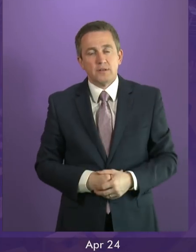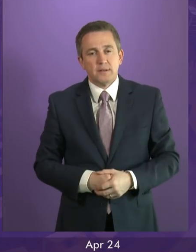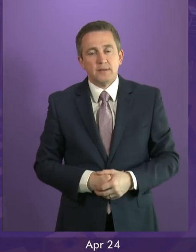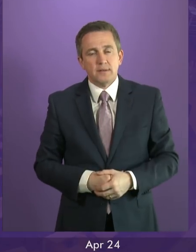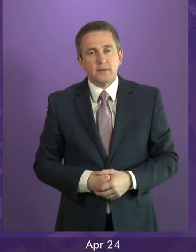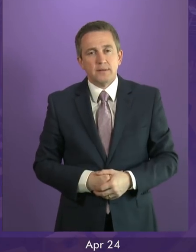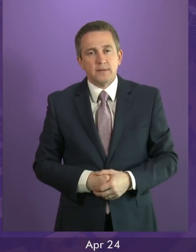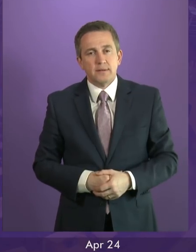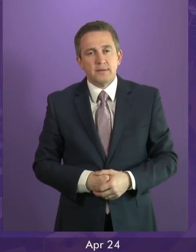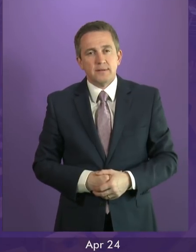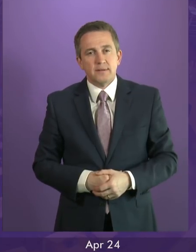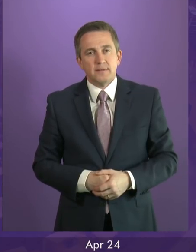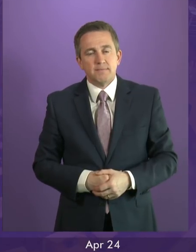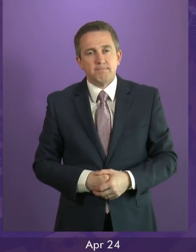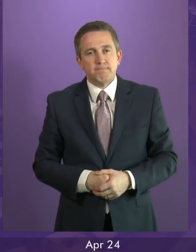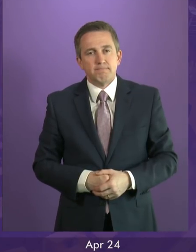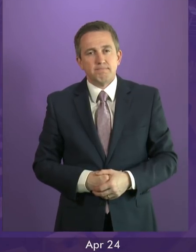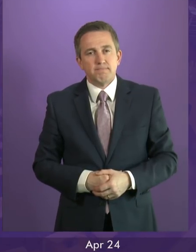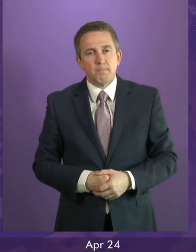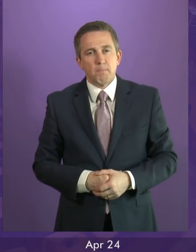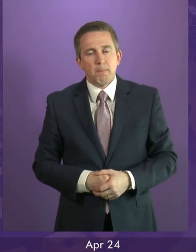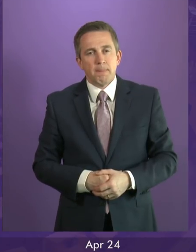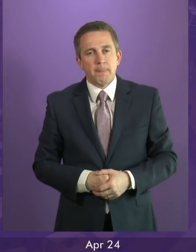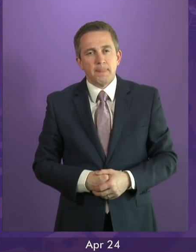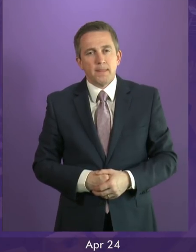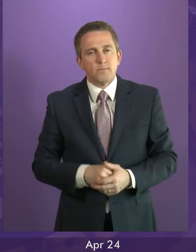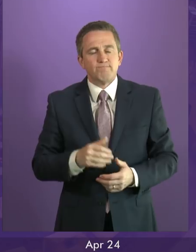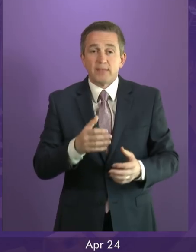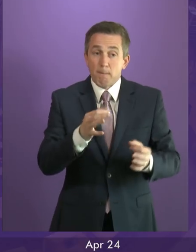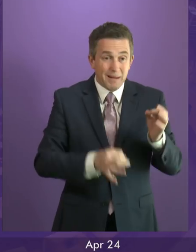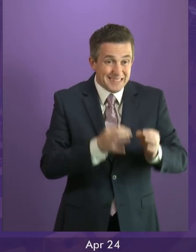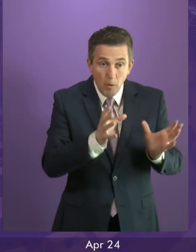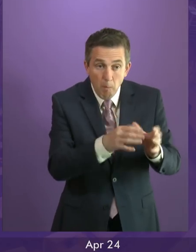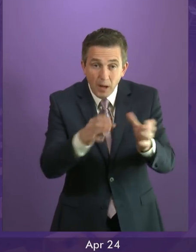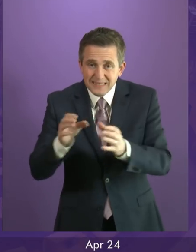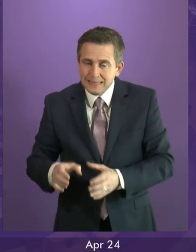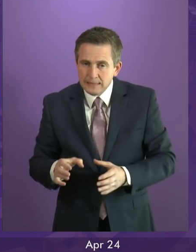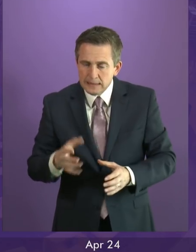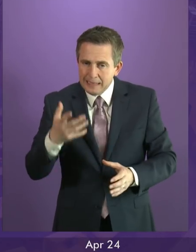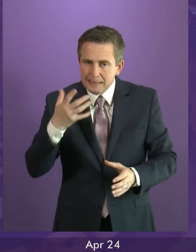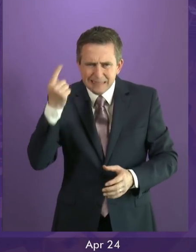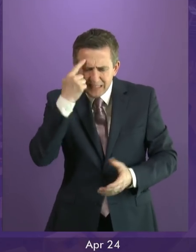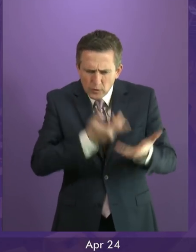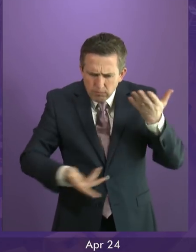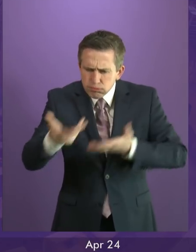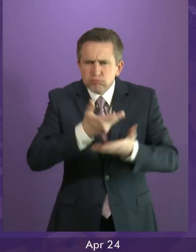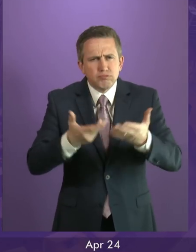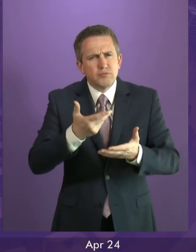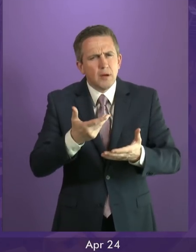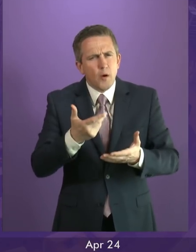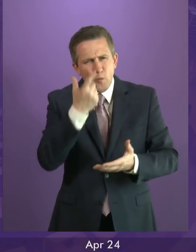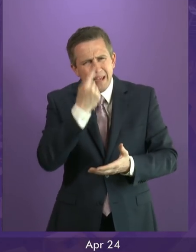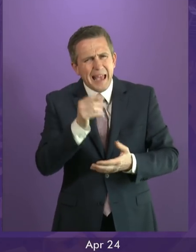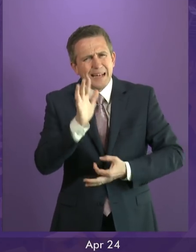believe, surely a view that should extend across all parties here that we can do better than this right now. We may have different